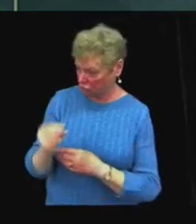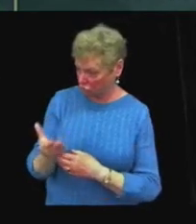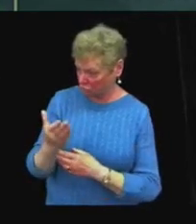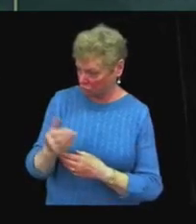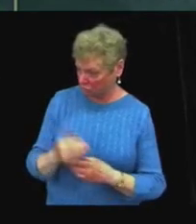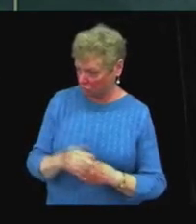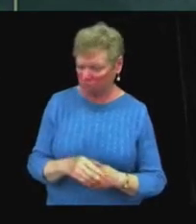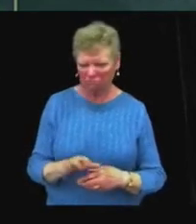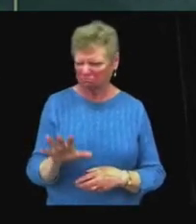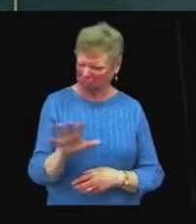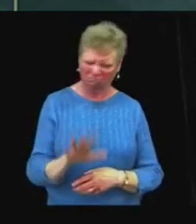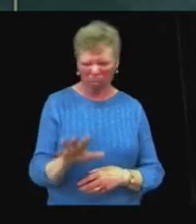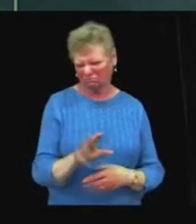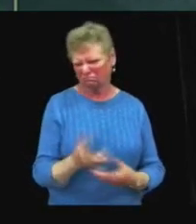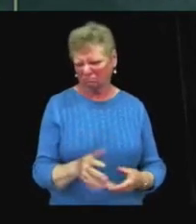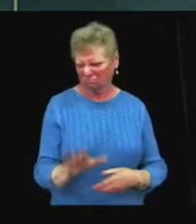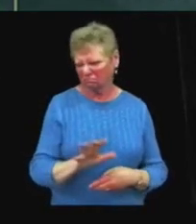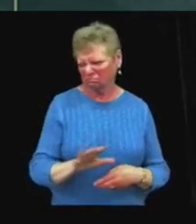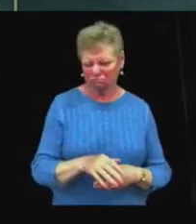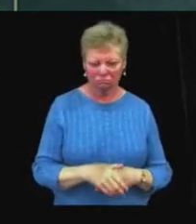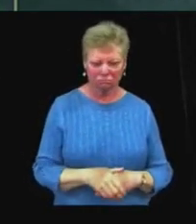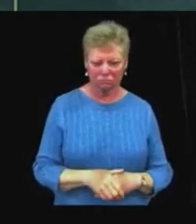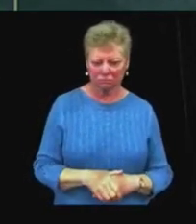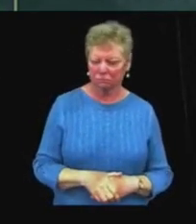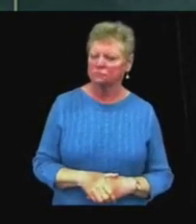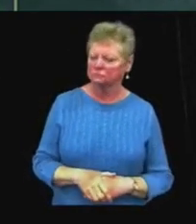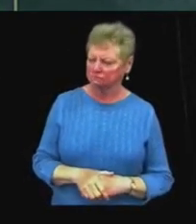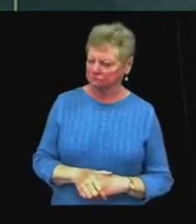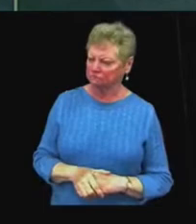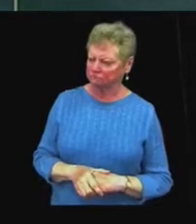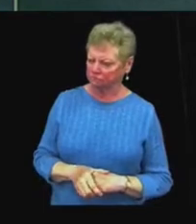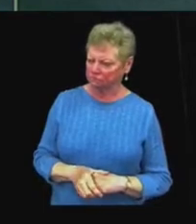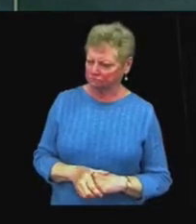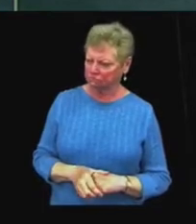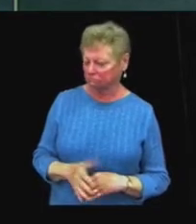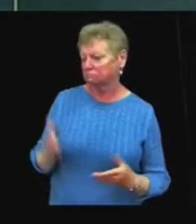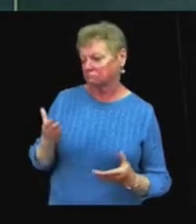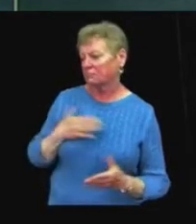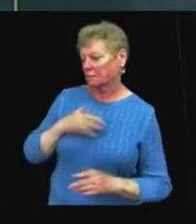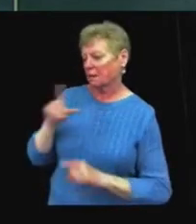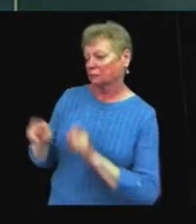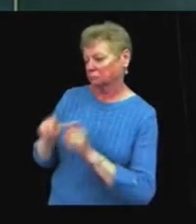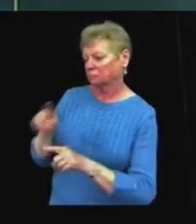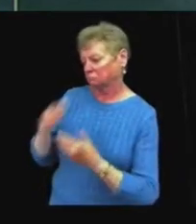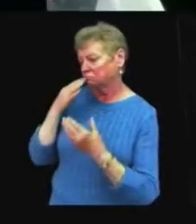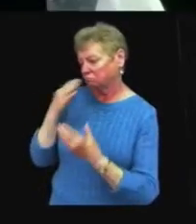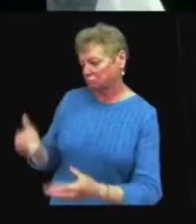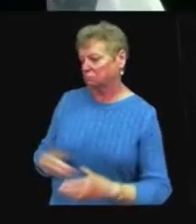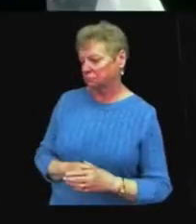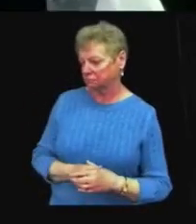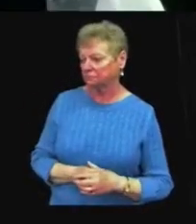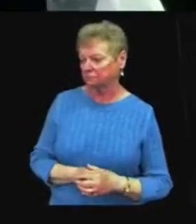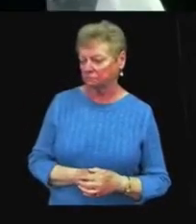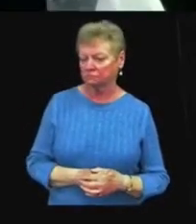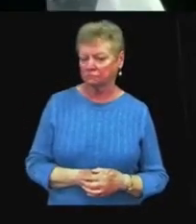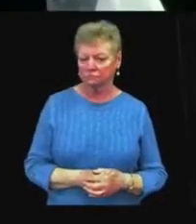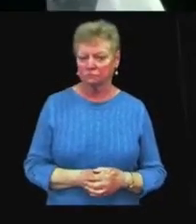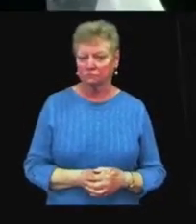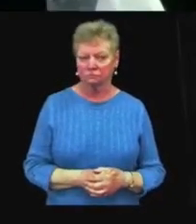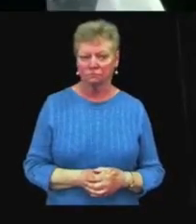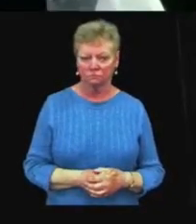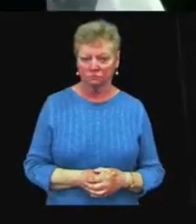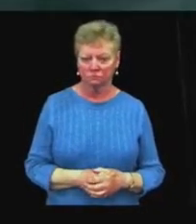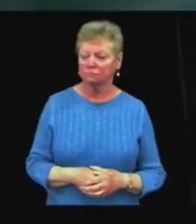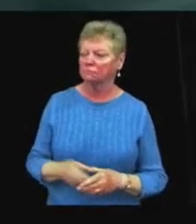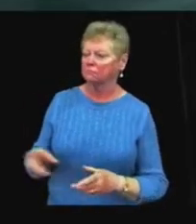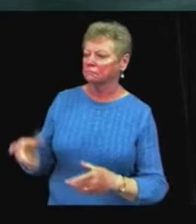Give or take, yes. Right. Okay. Okay, those are my questions. Thanks very much. No problem. Thank